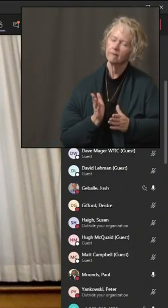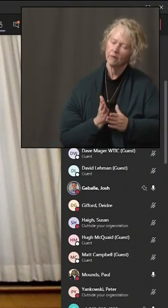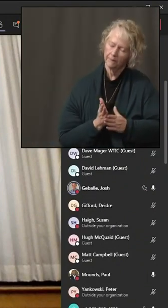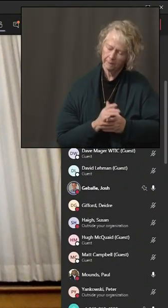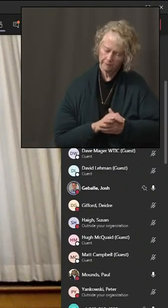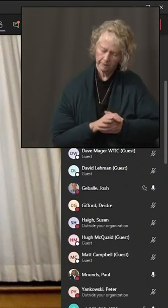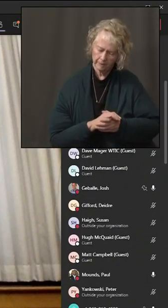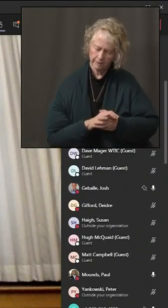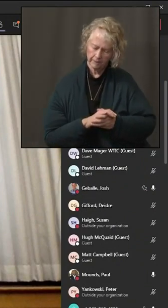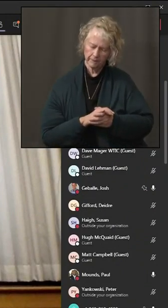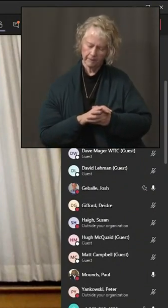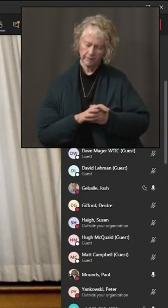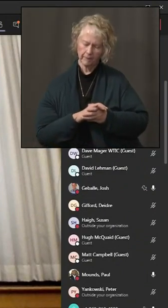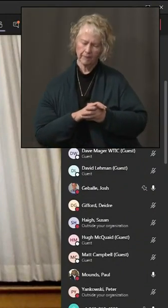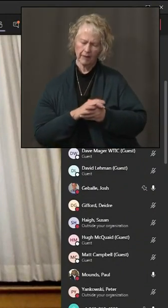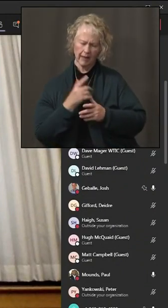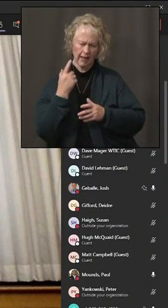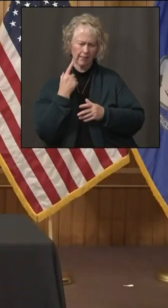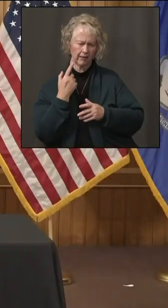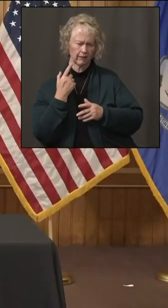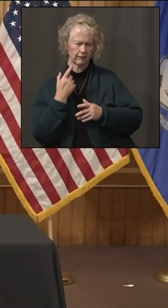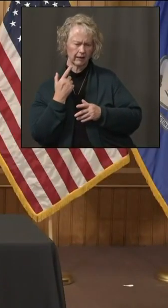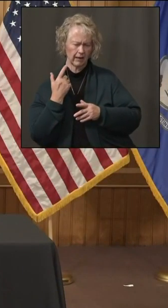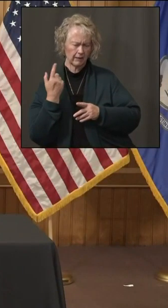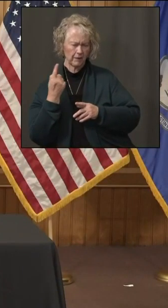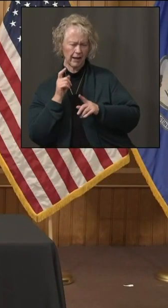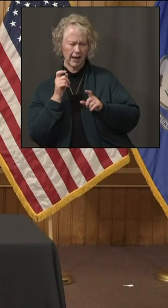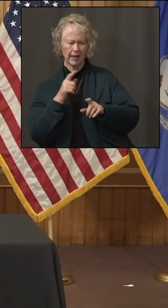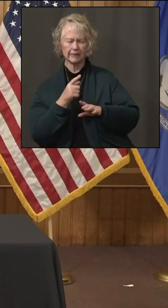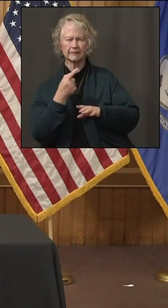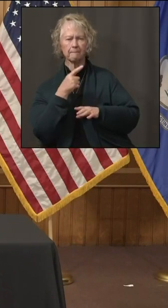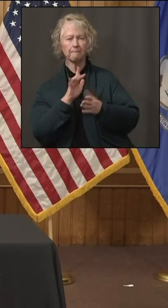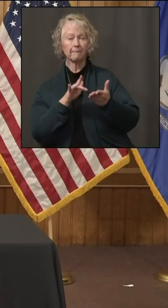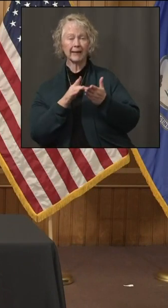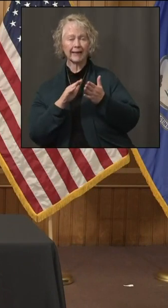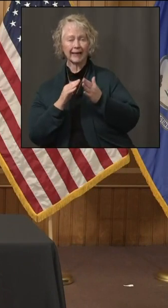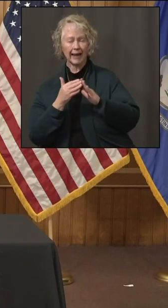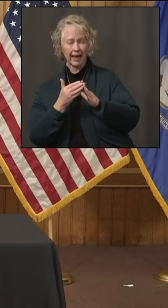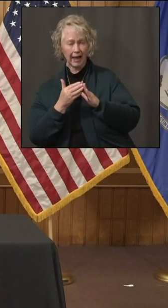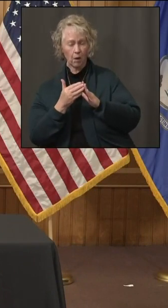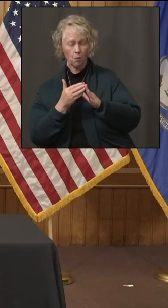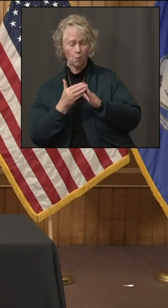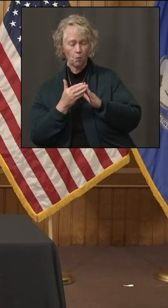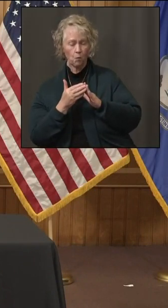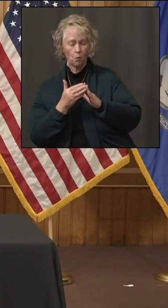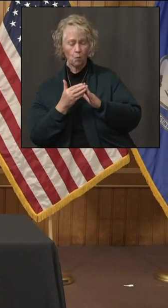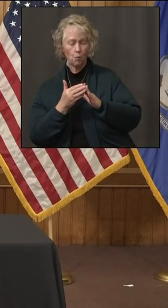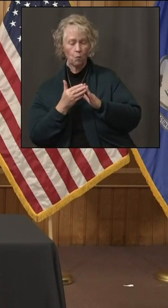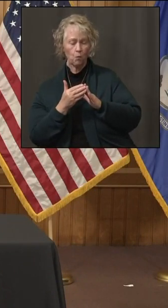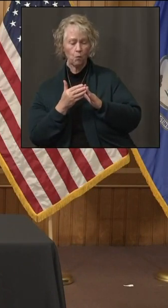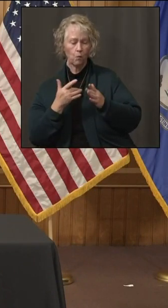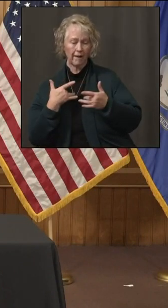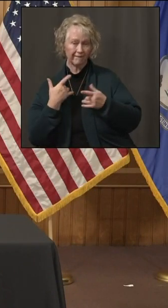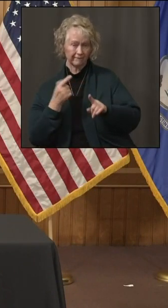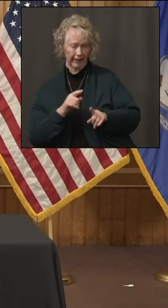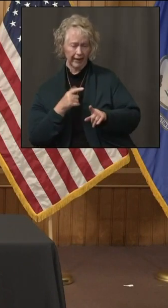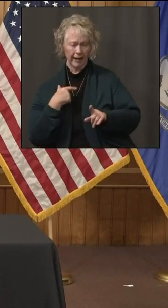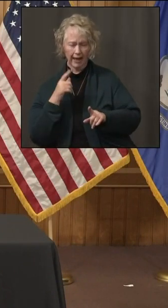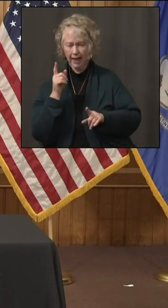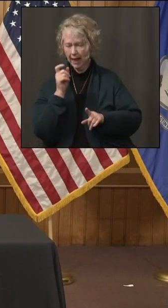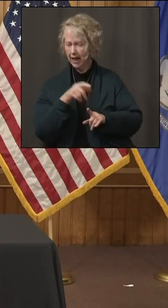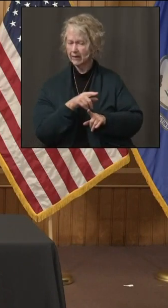I know we asked earlier, Governor, at the Middletown event, but is there any